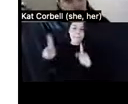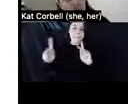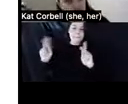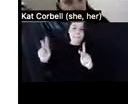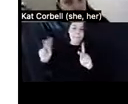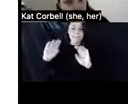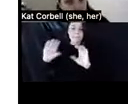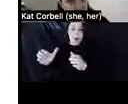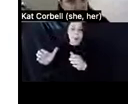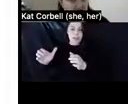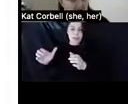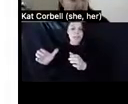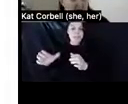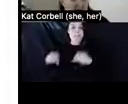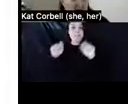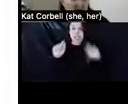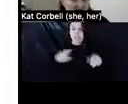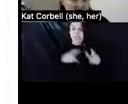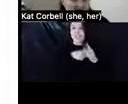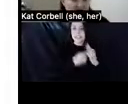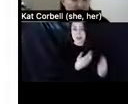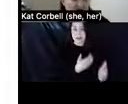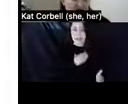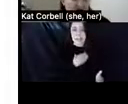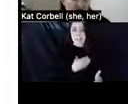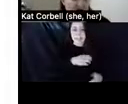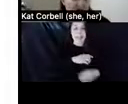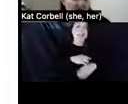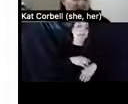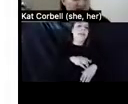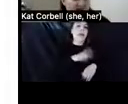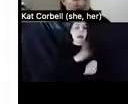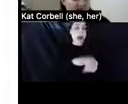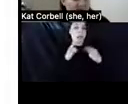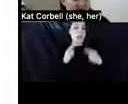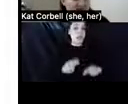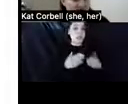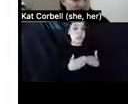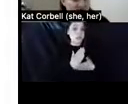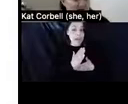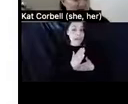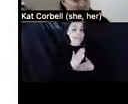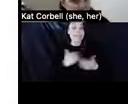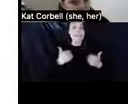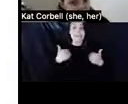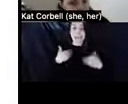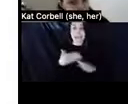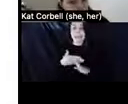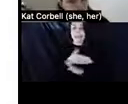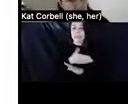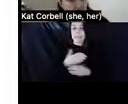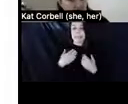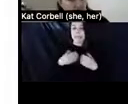a complaint with the New York City Commission on Human Rights. Um, they also have a pre-complaint intervention unit.